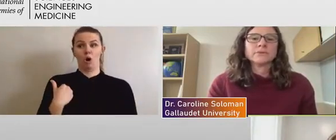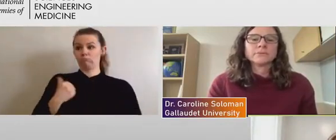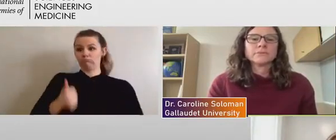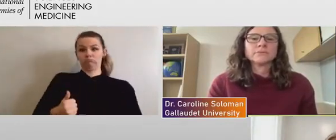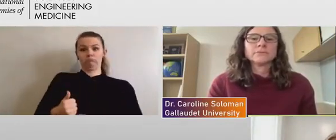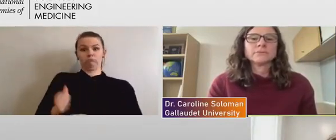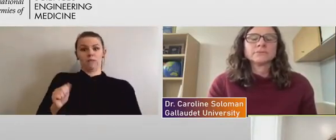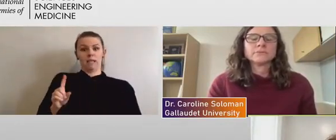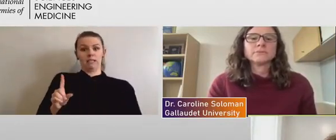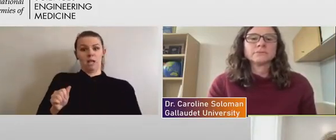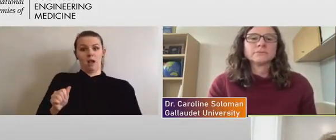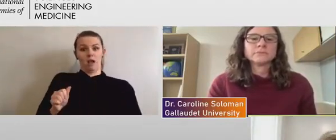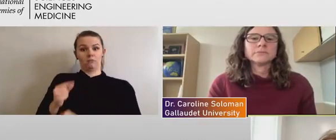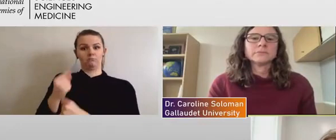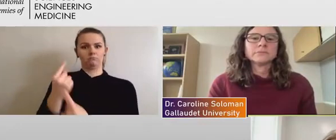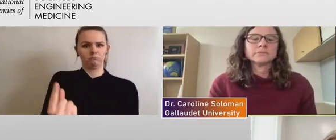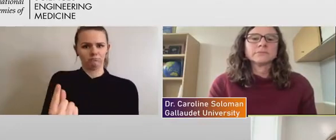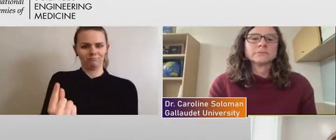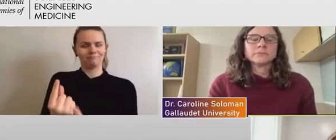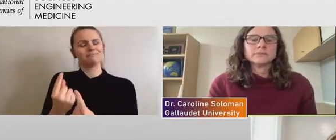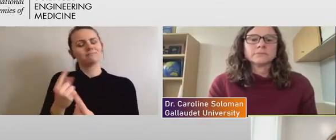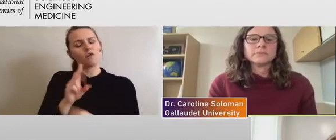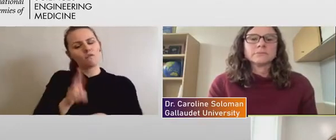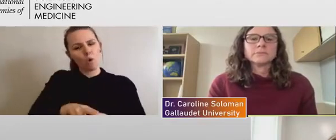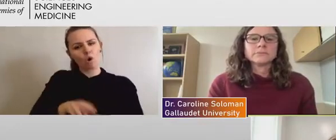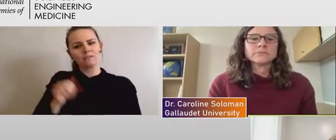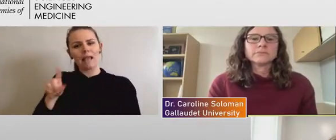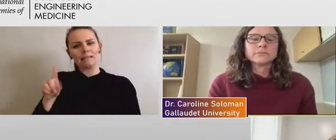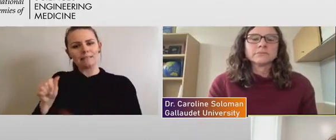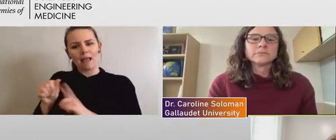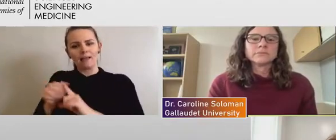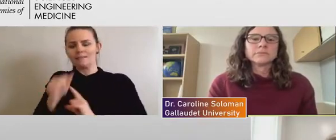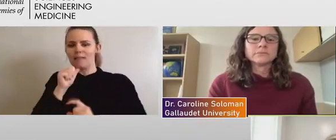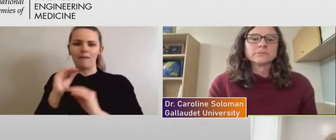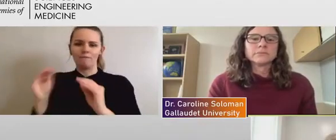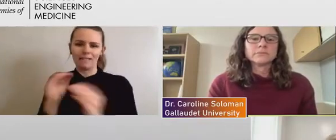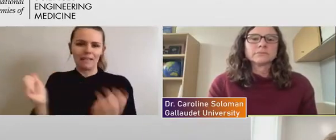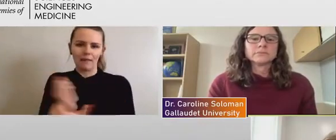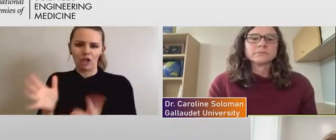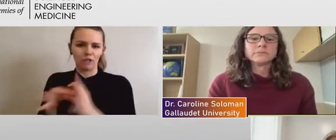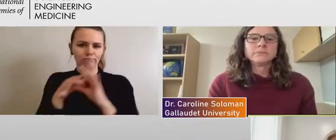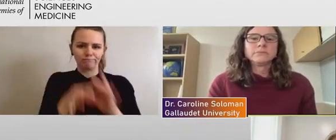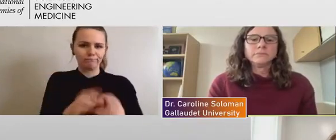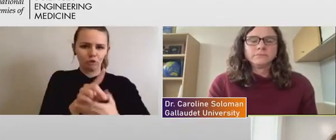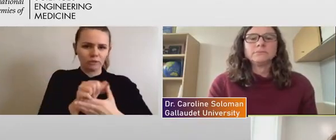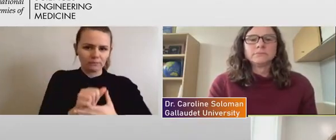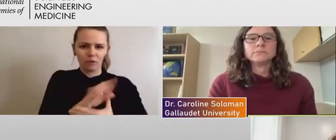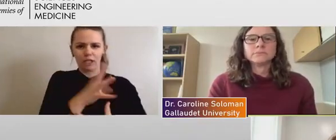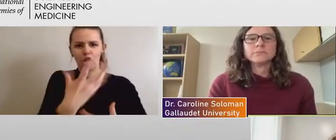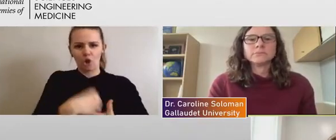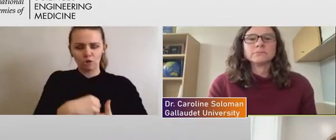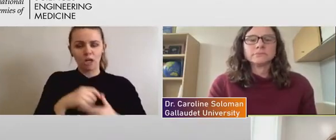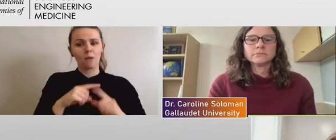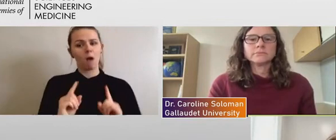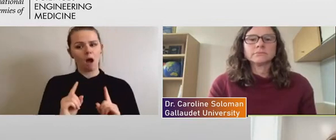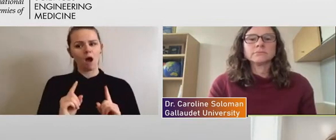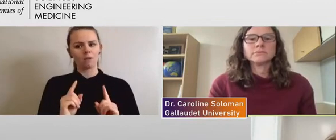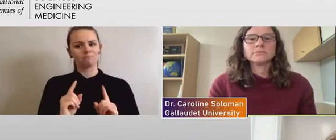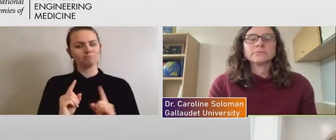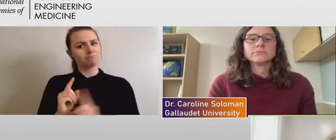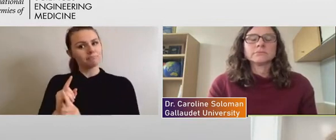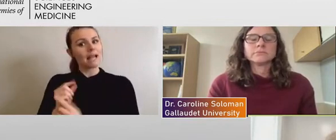is not a fix-all for disability inclusion, but has taken us to some great